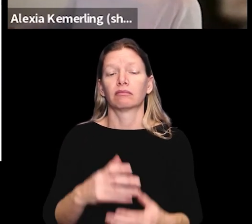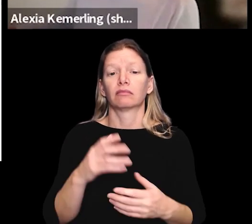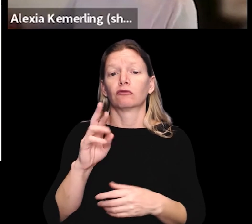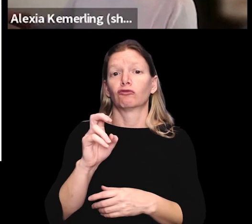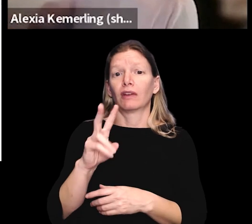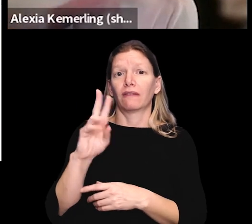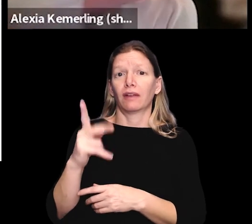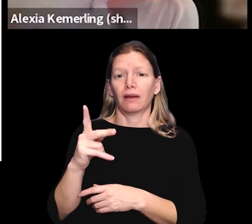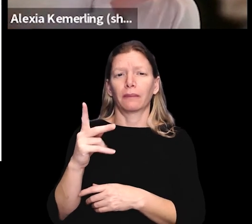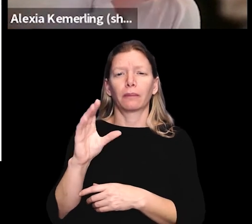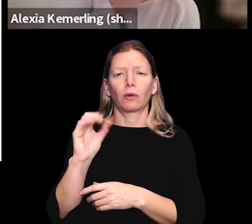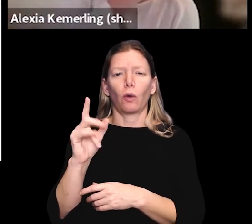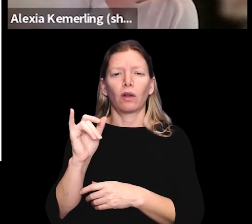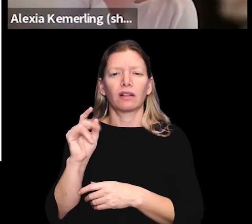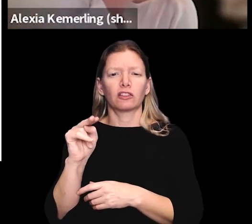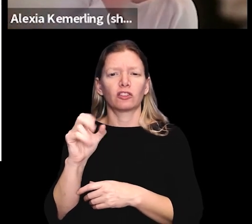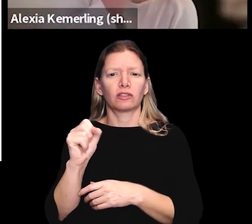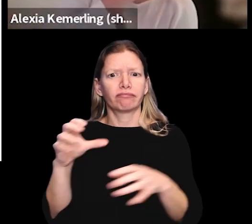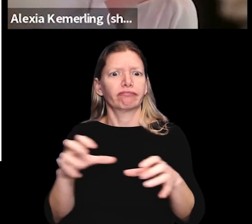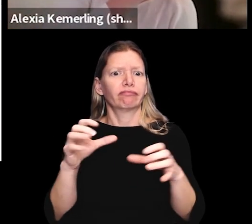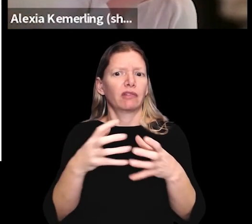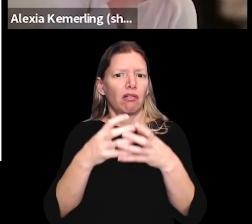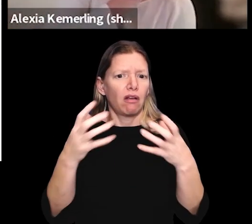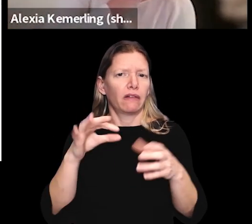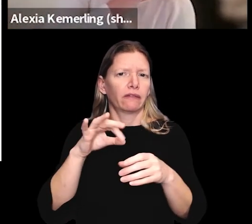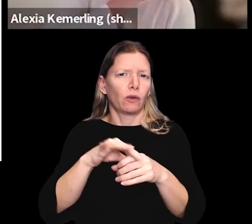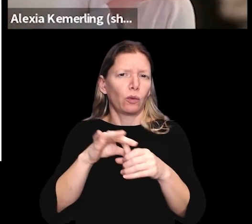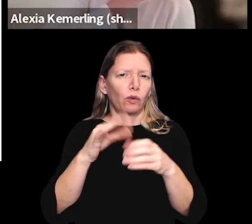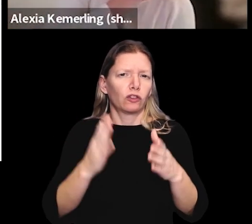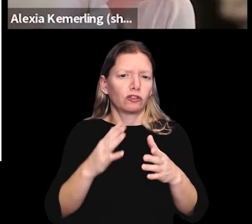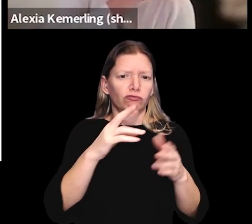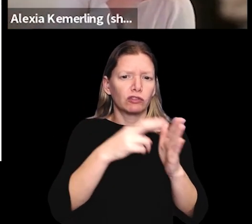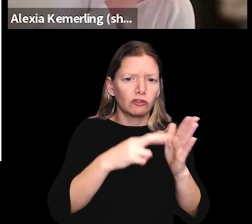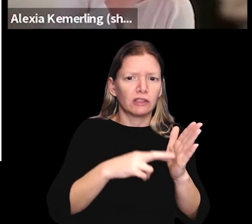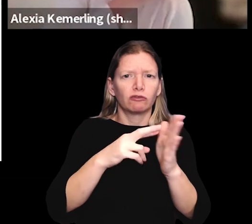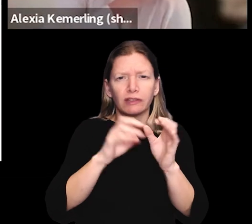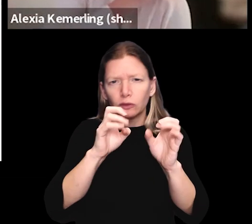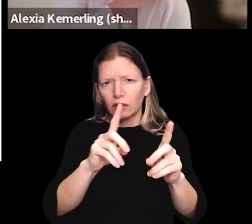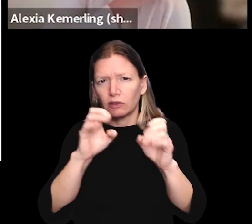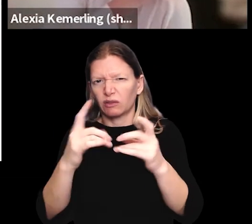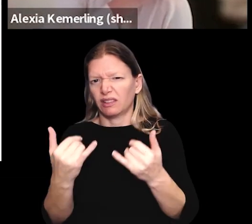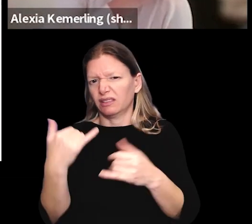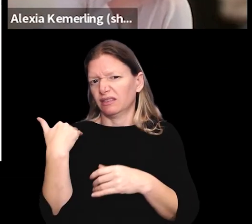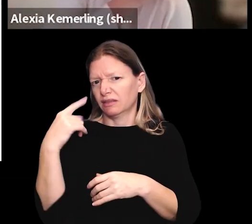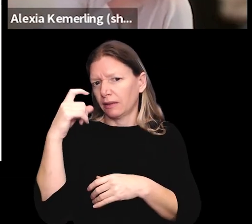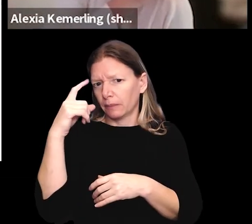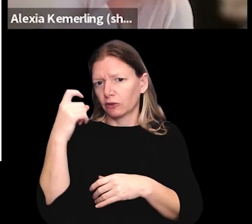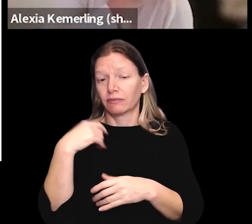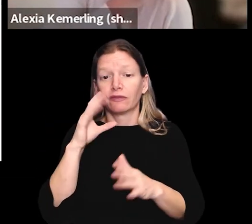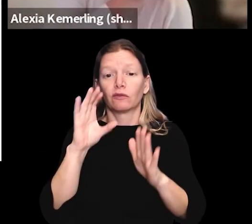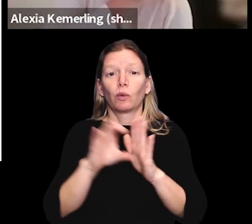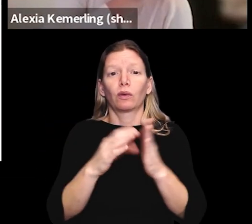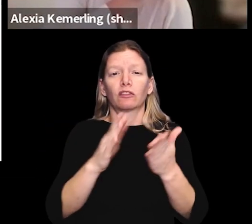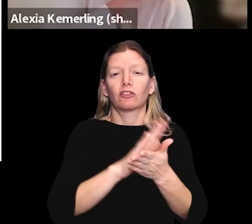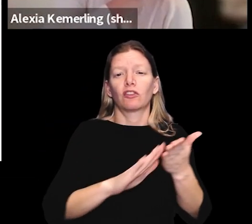A lot of RevUp coalitions have been doing tons of voter registration and education this summer.